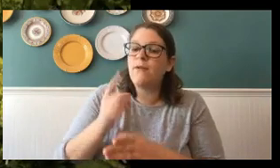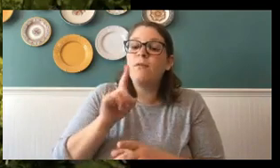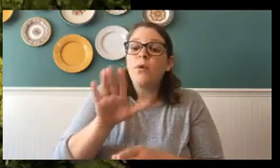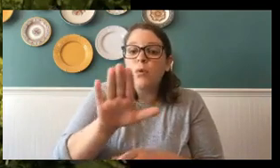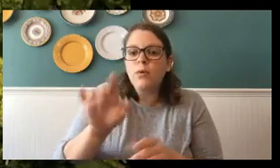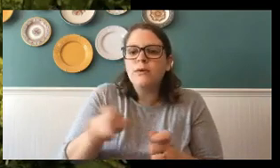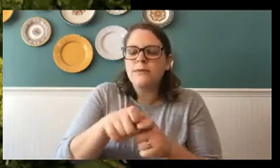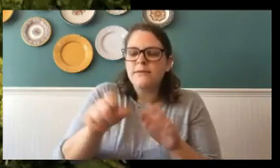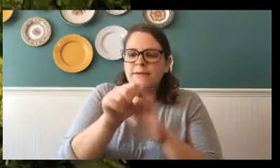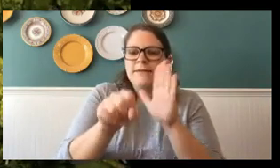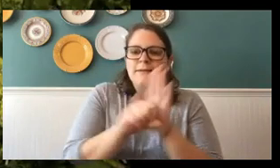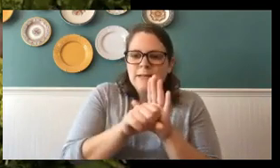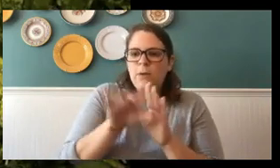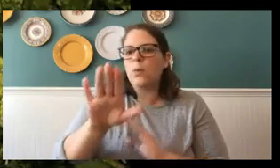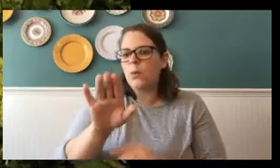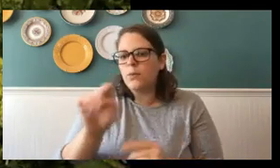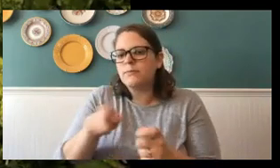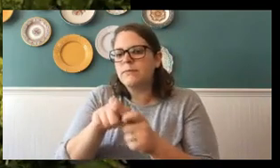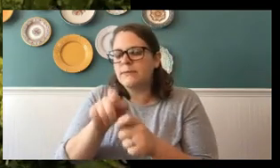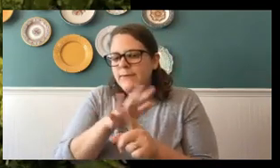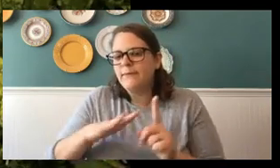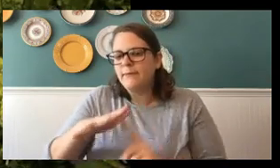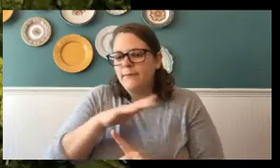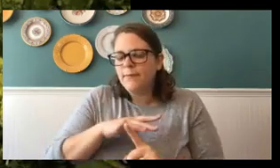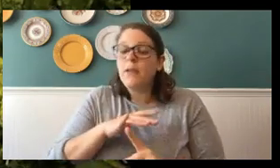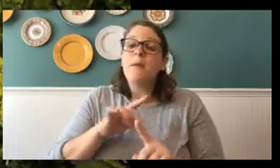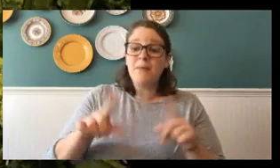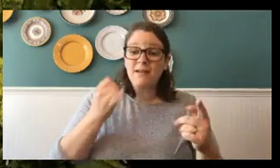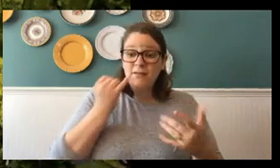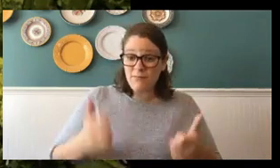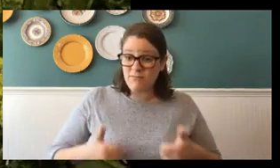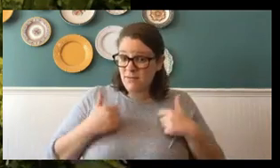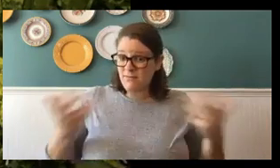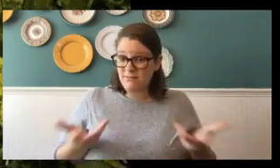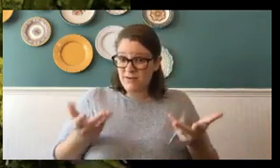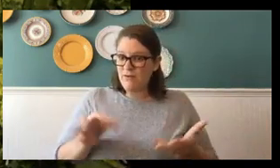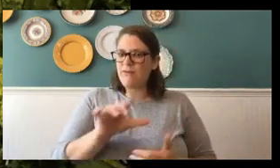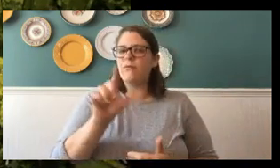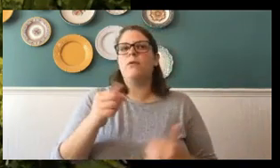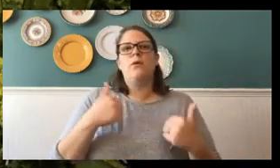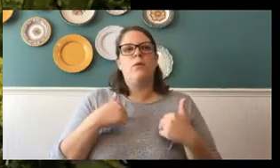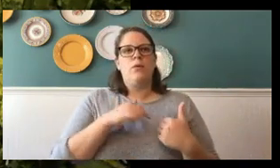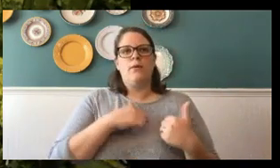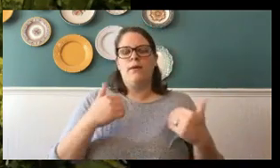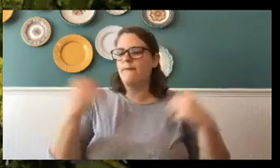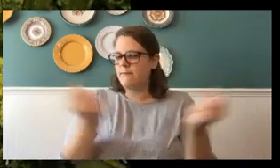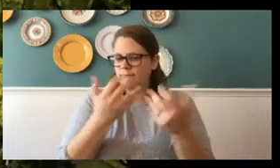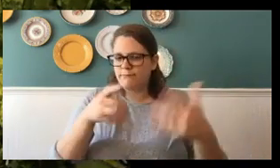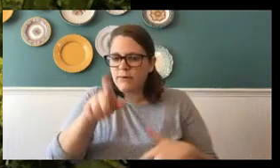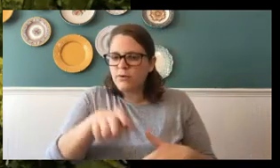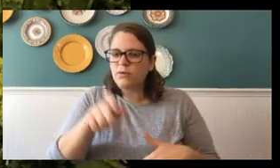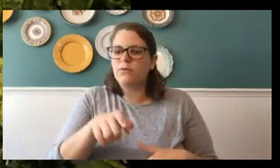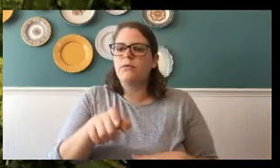But if you're local in Florida, we have everything right here and we'd be more than happy to get you started at home, be it